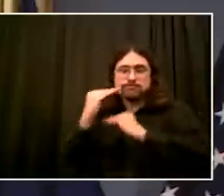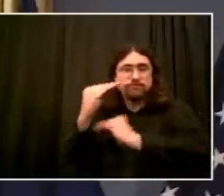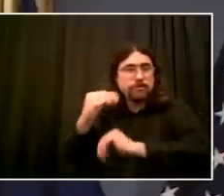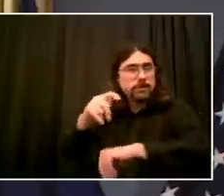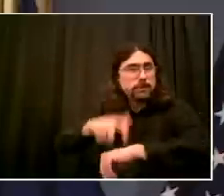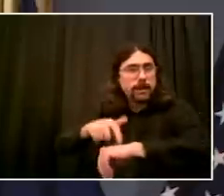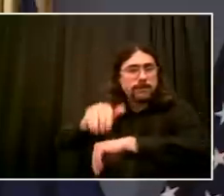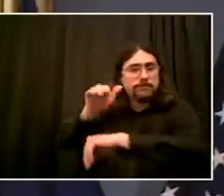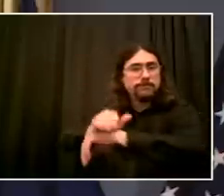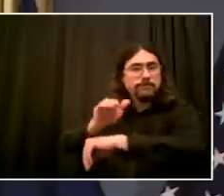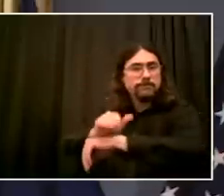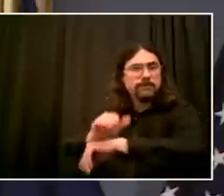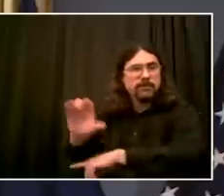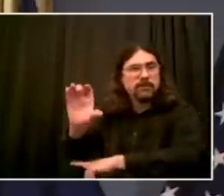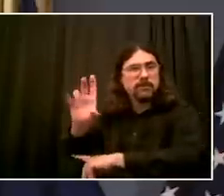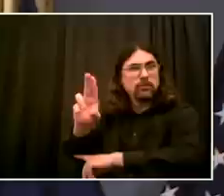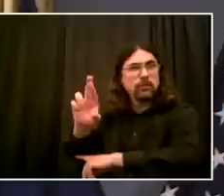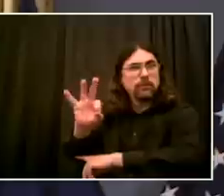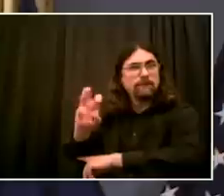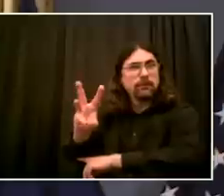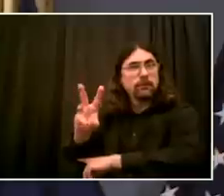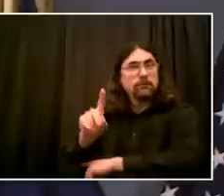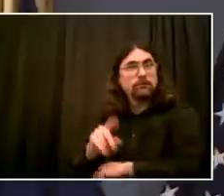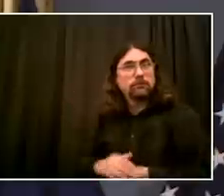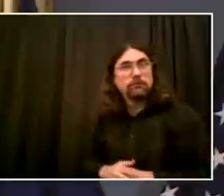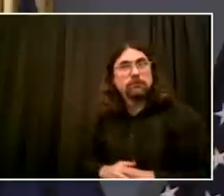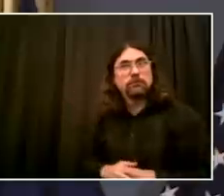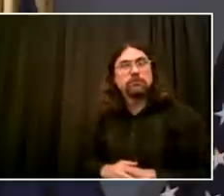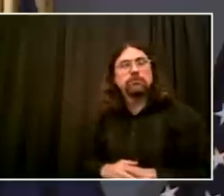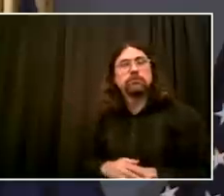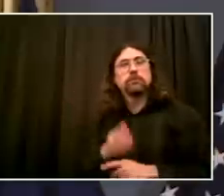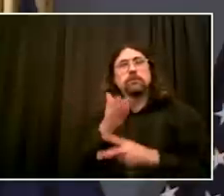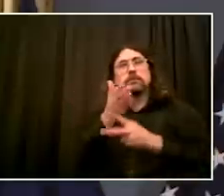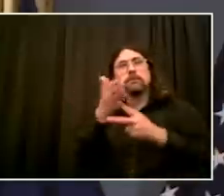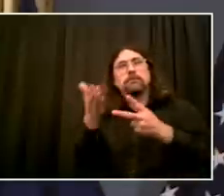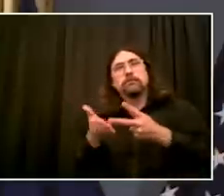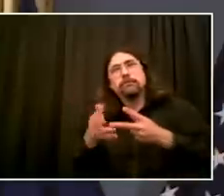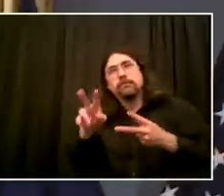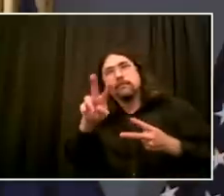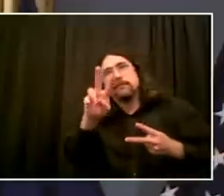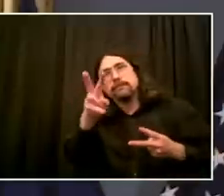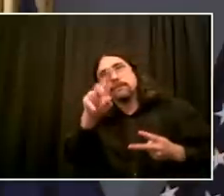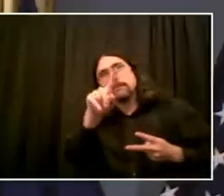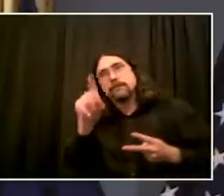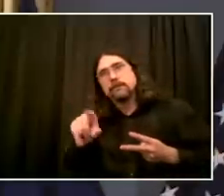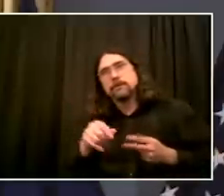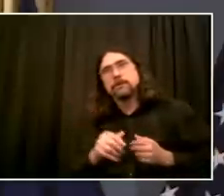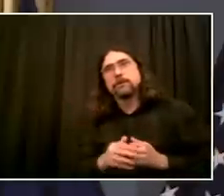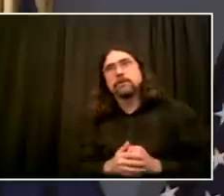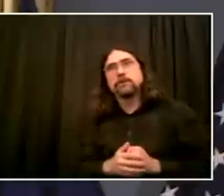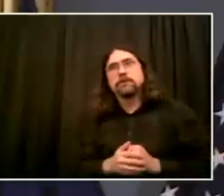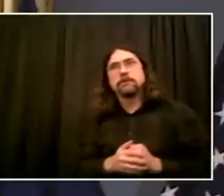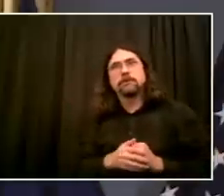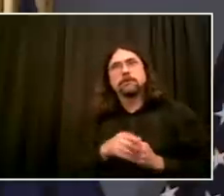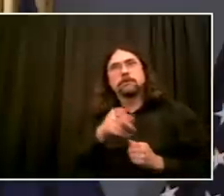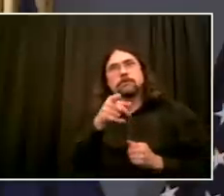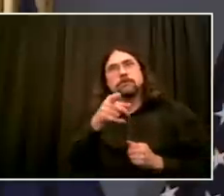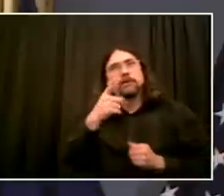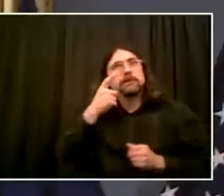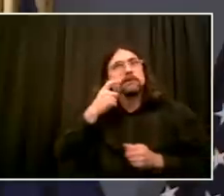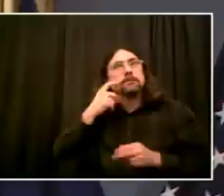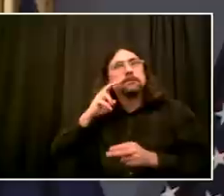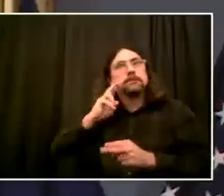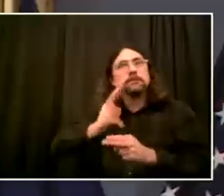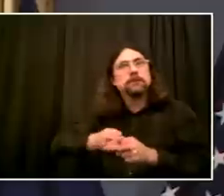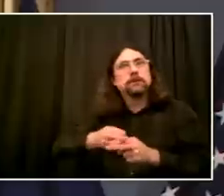policies and leadership. But there's also an issue of culture. And some of that is amplified by, as you mentioned, some of